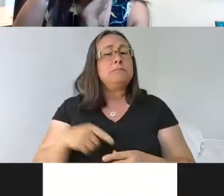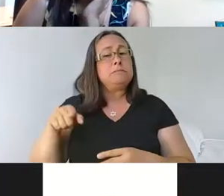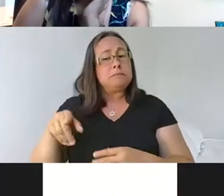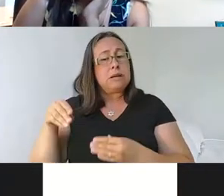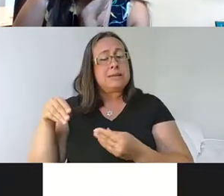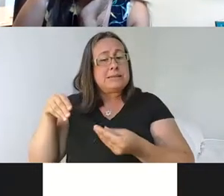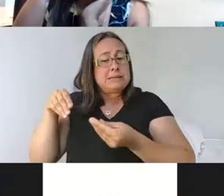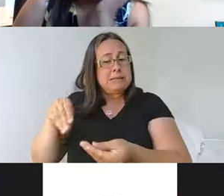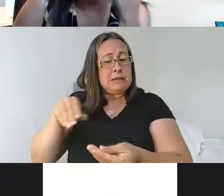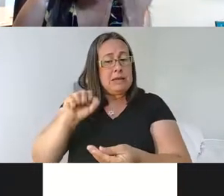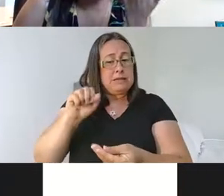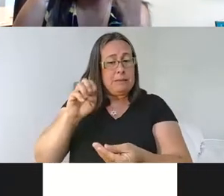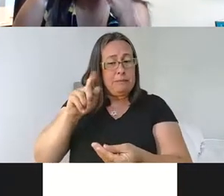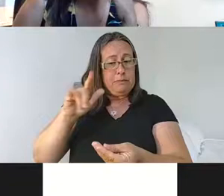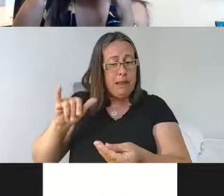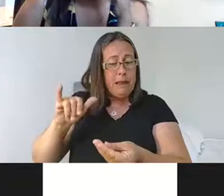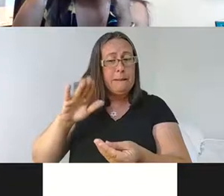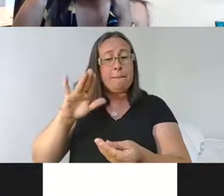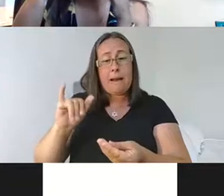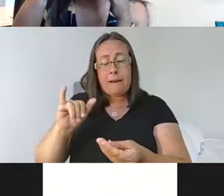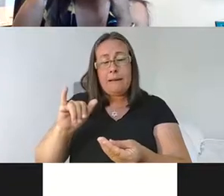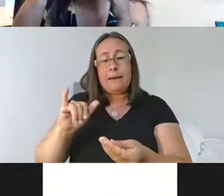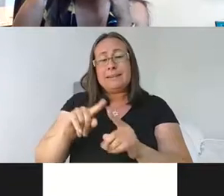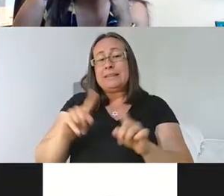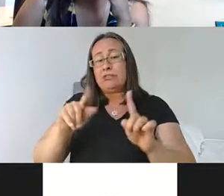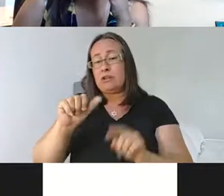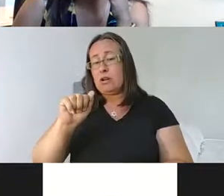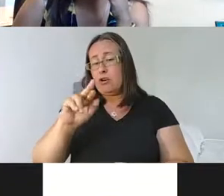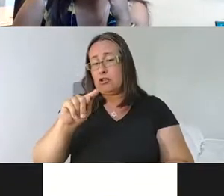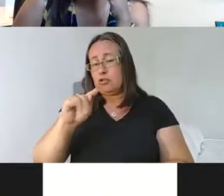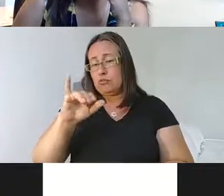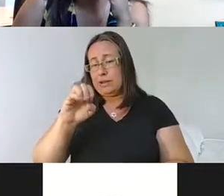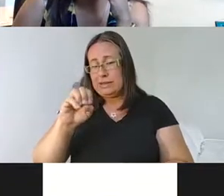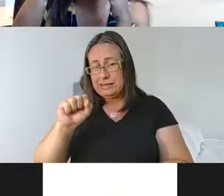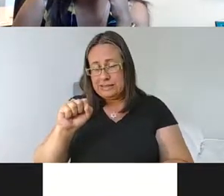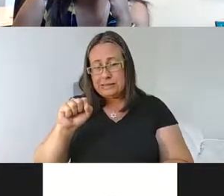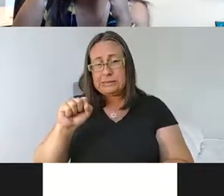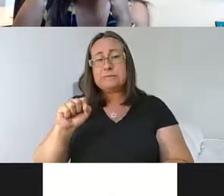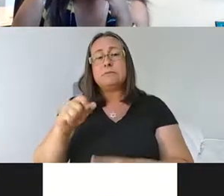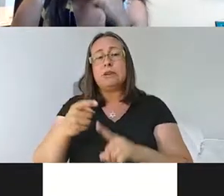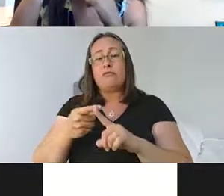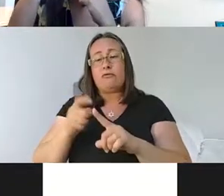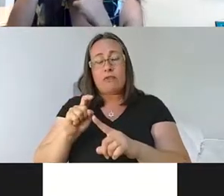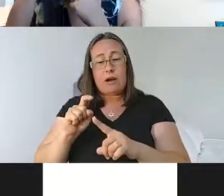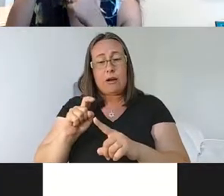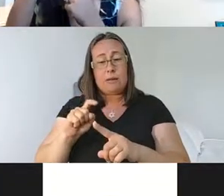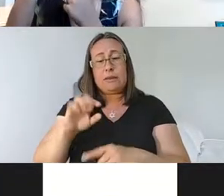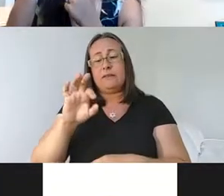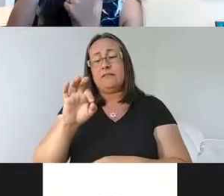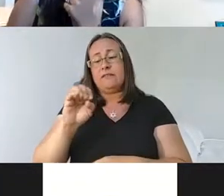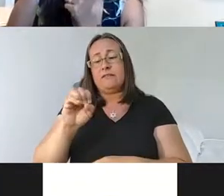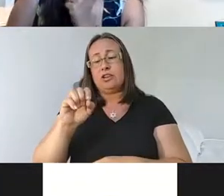by different, um, arteries than the forebrain. Um, these, uh, cerebellar arteries that arise from the vertebral artery.